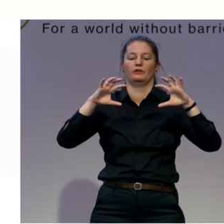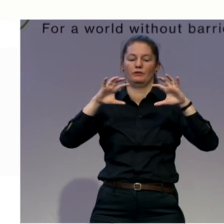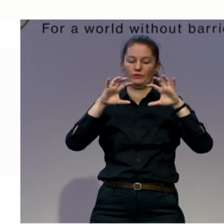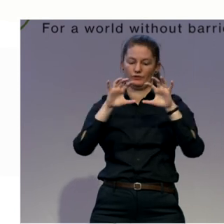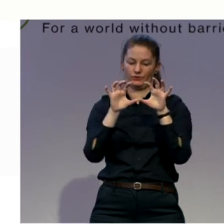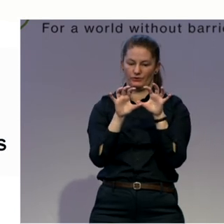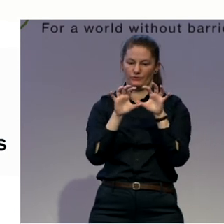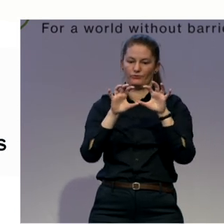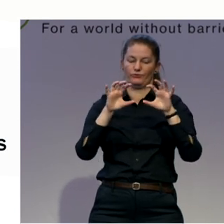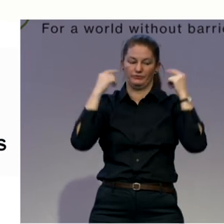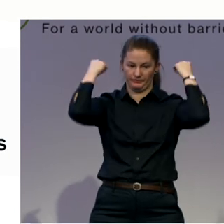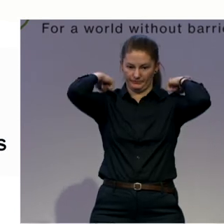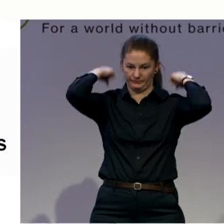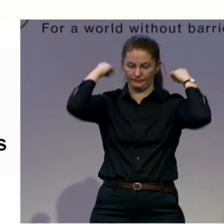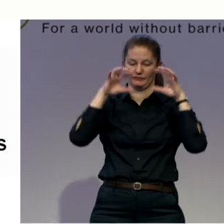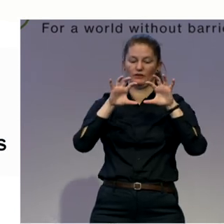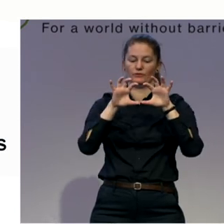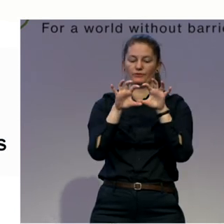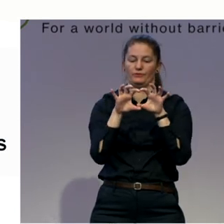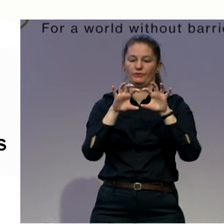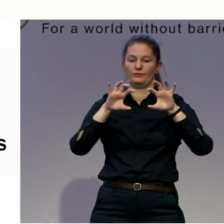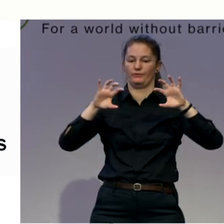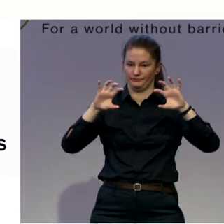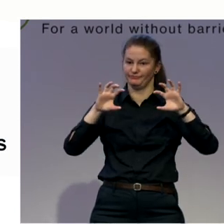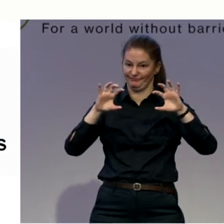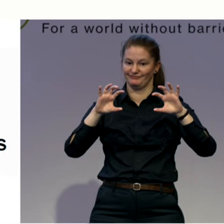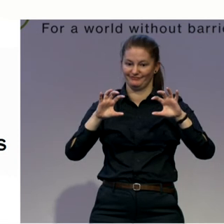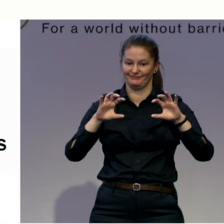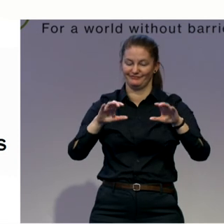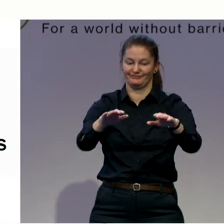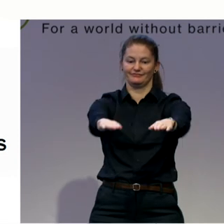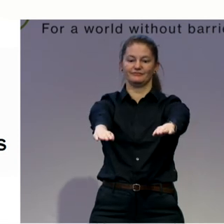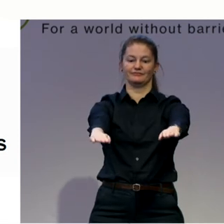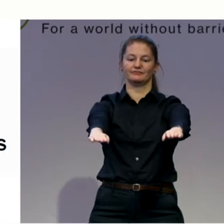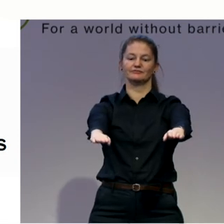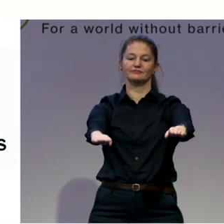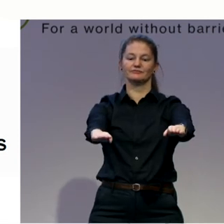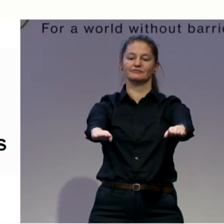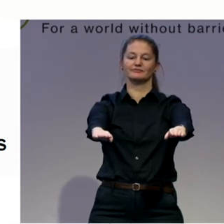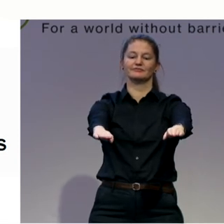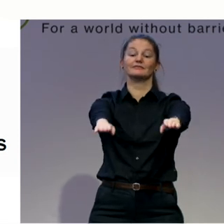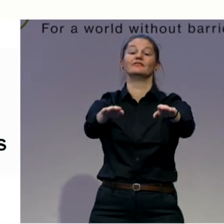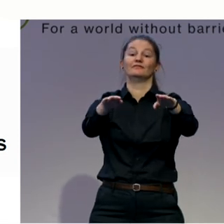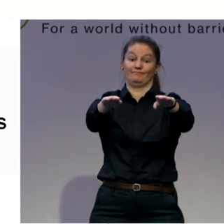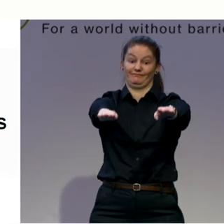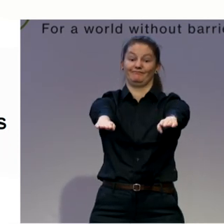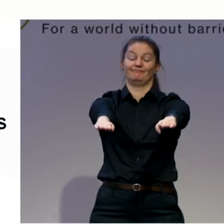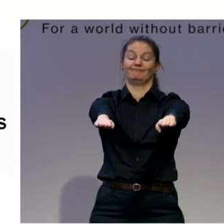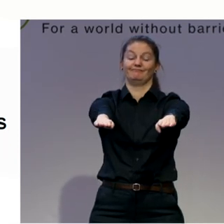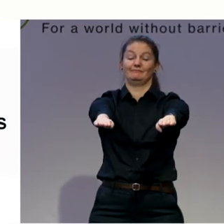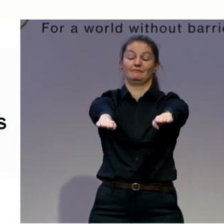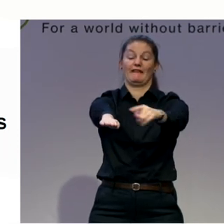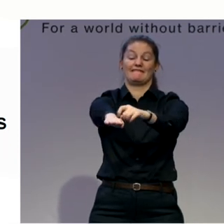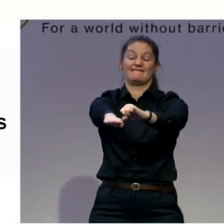So first thing is that we are moving our arms forward, trying to touch our neighbor. And then